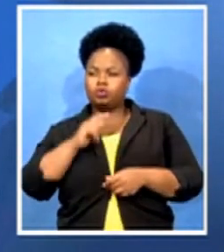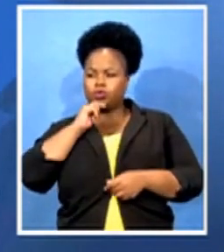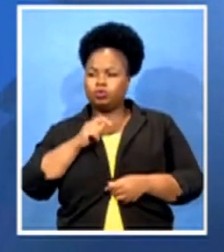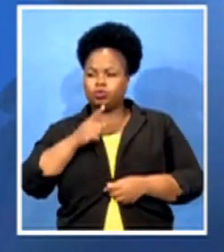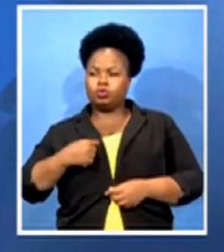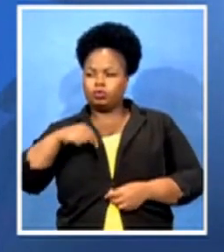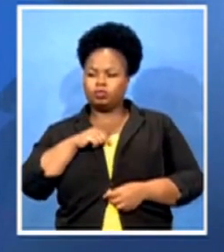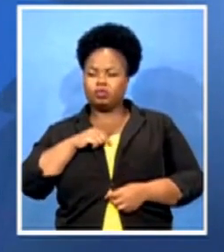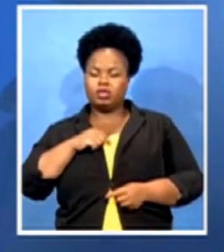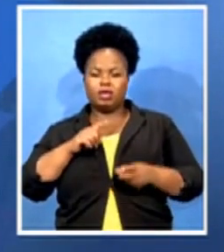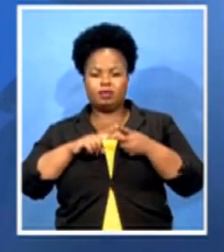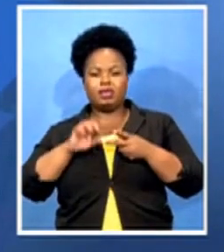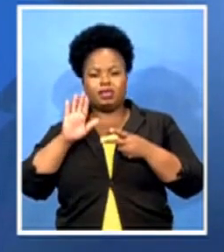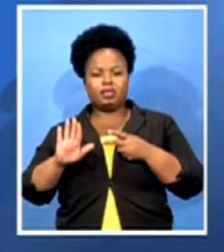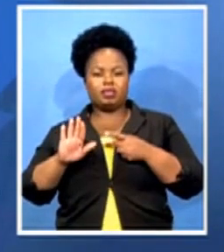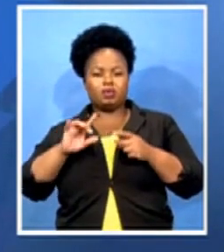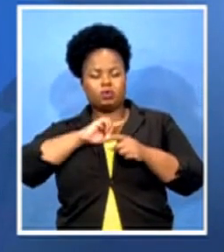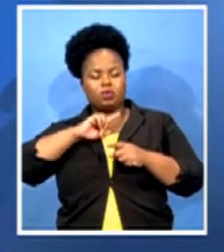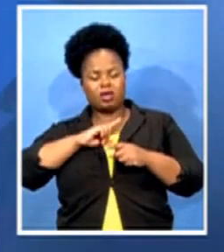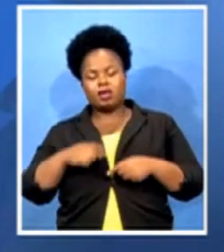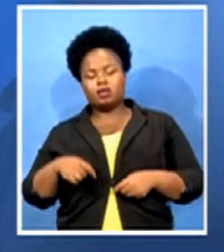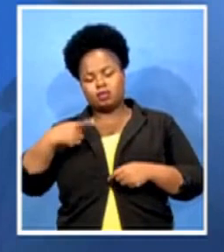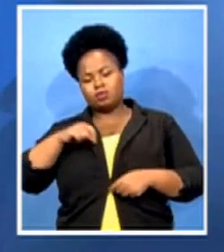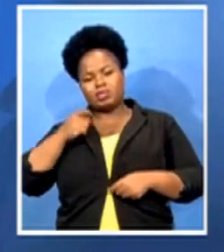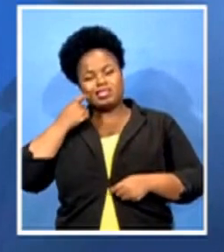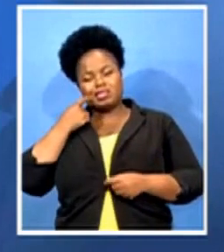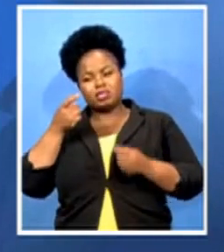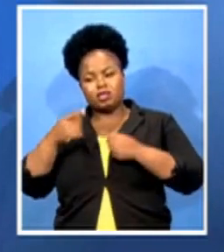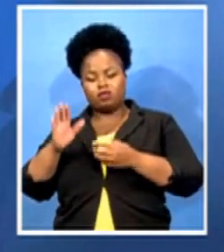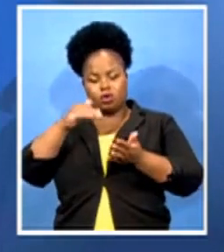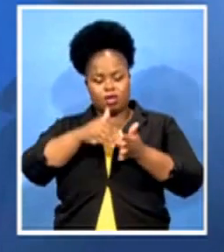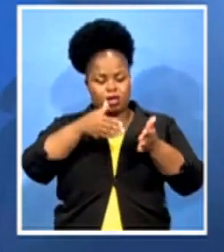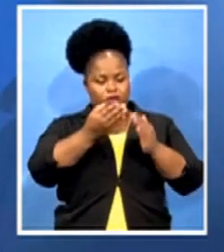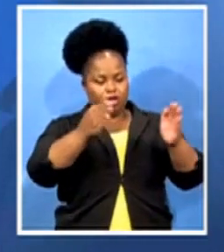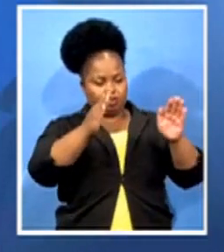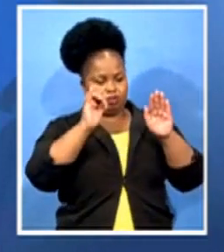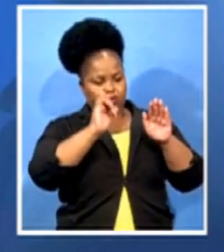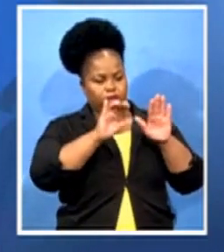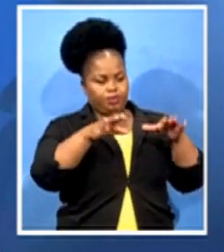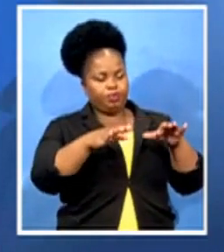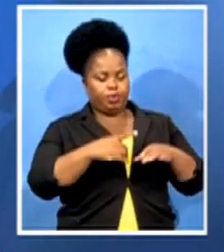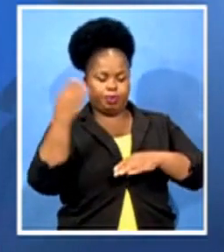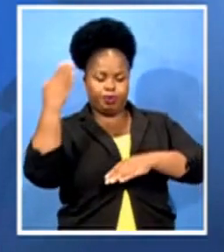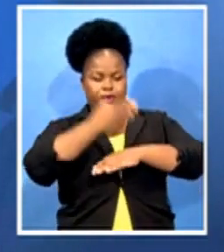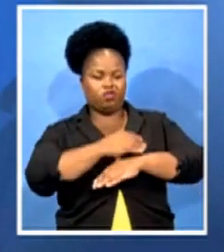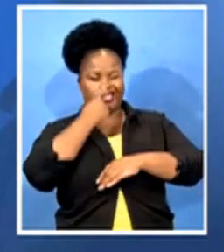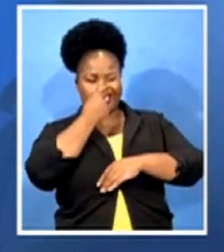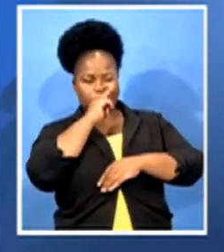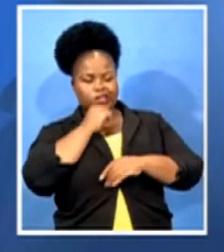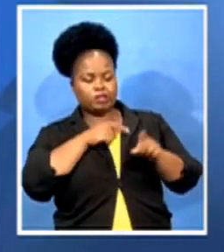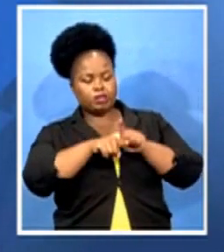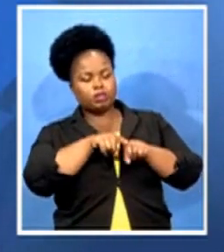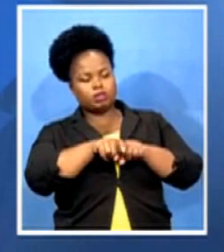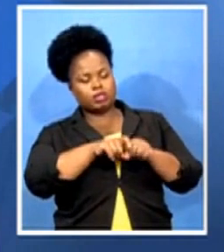must be able to be quarantined, must be detected at the border post so that we can reduce the rate of transmission of the virus